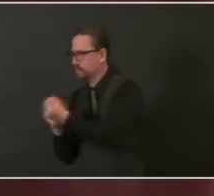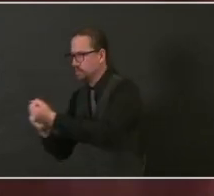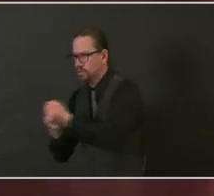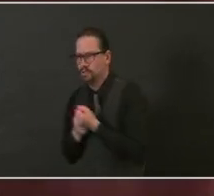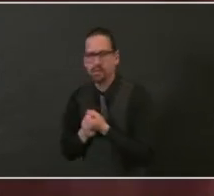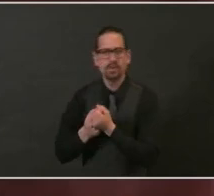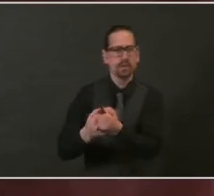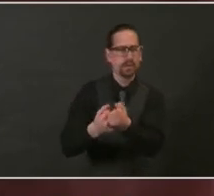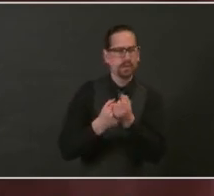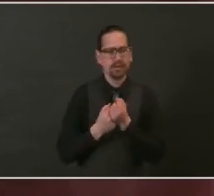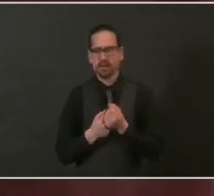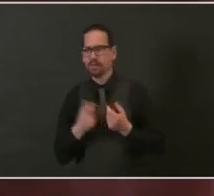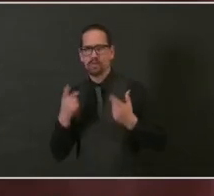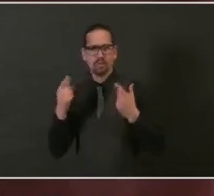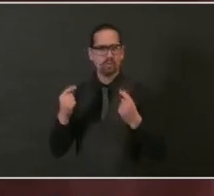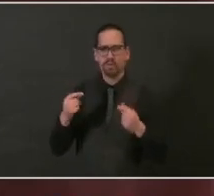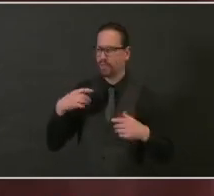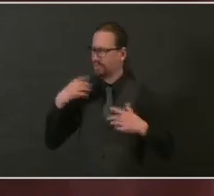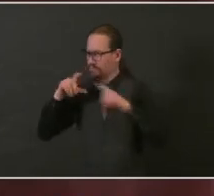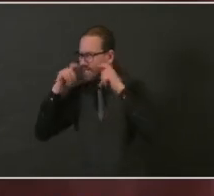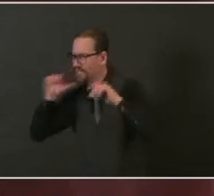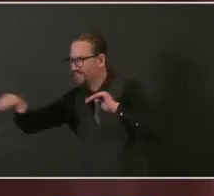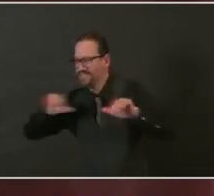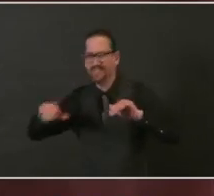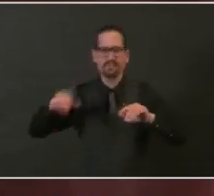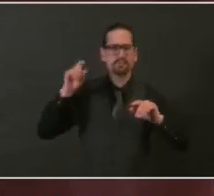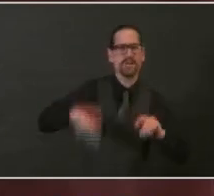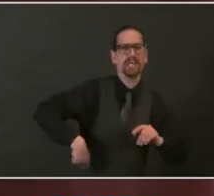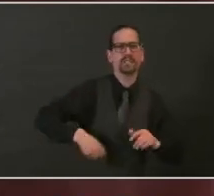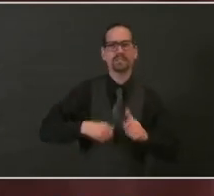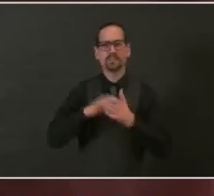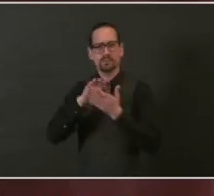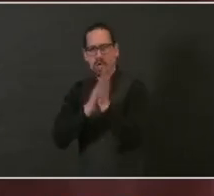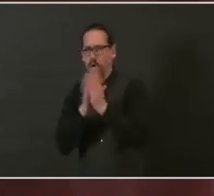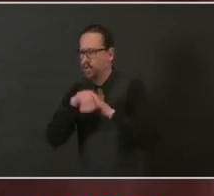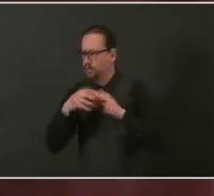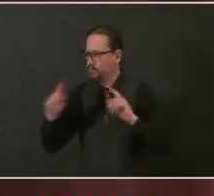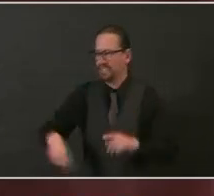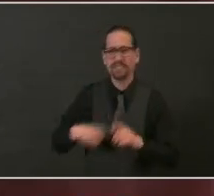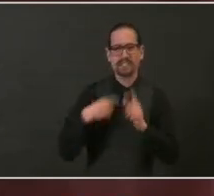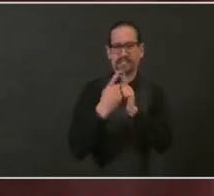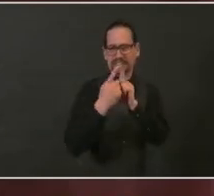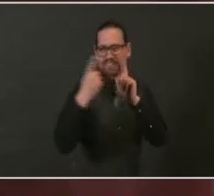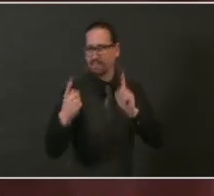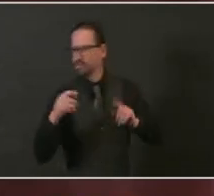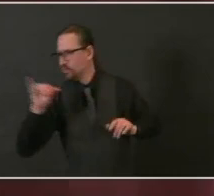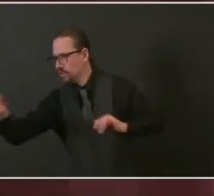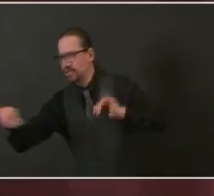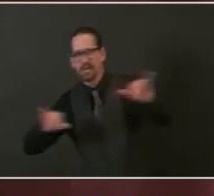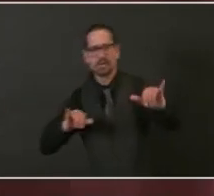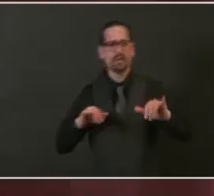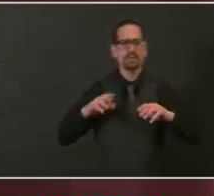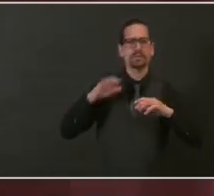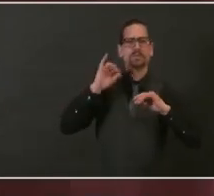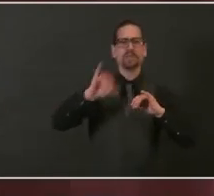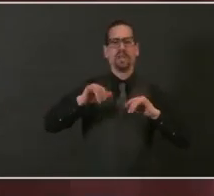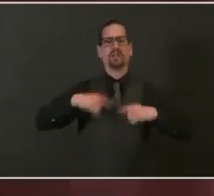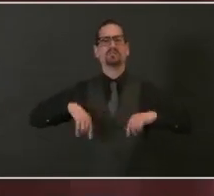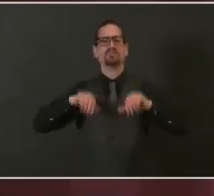much more of the loss that could have happened. Let's make sure that we don't forget that